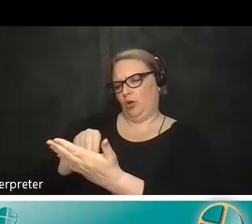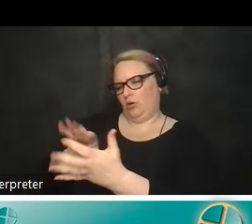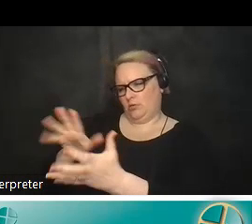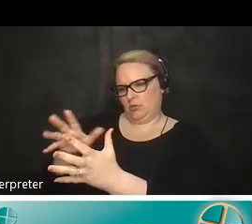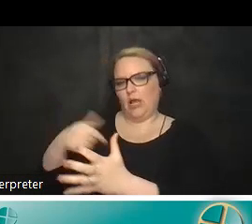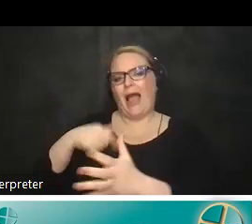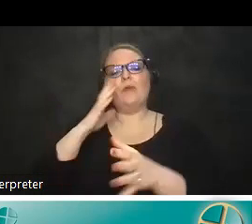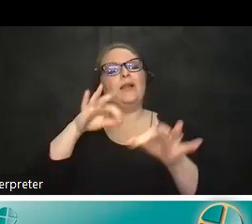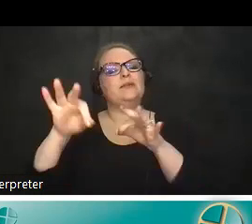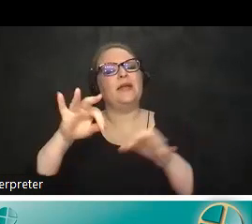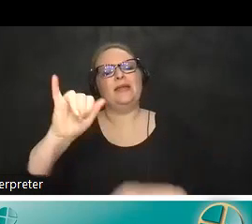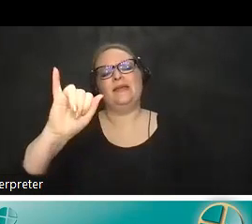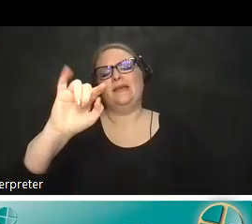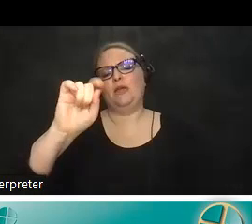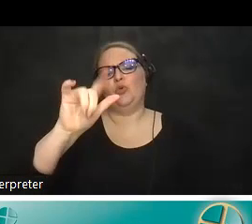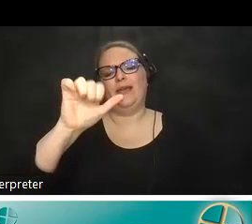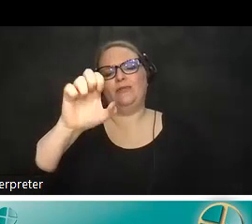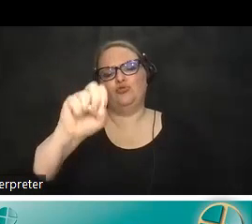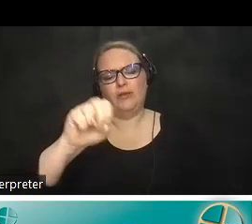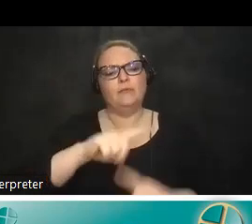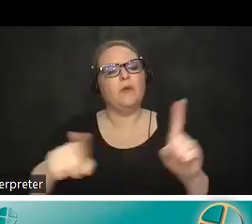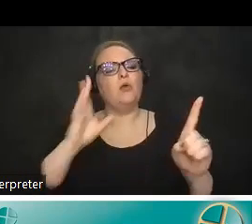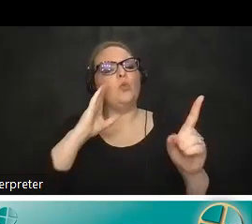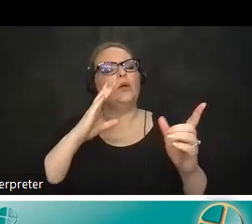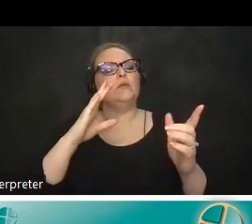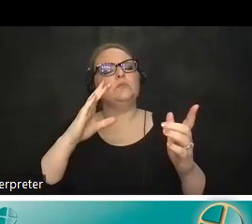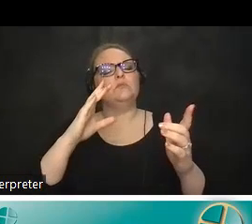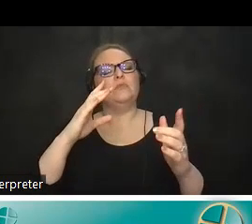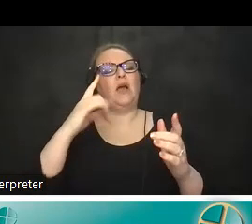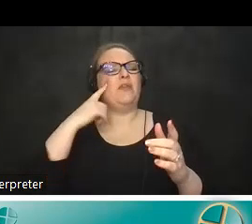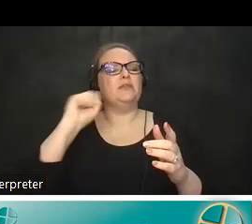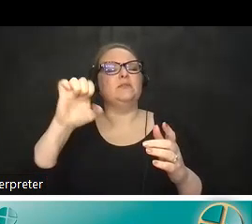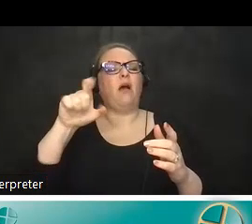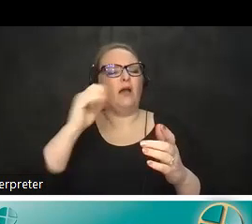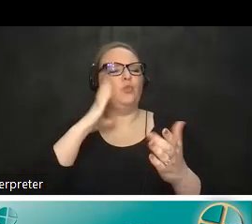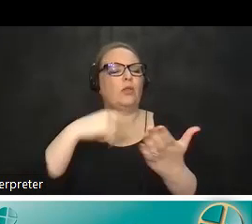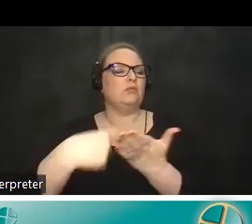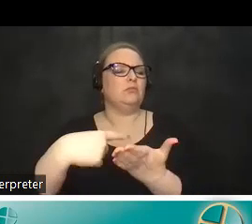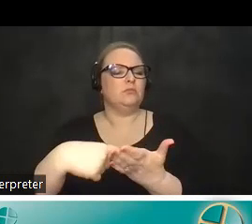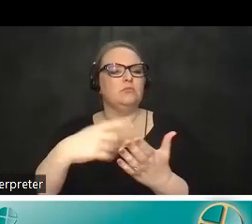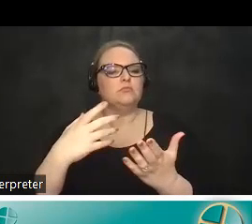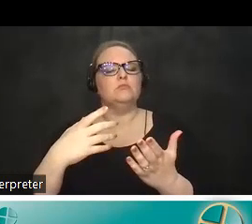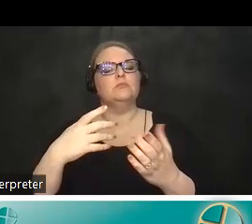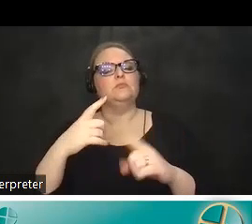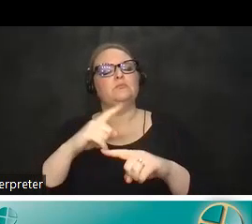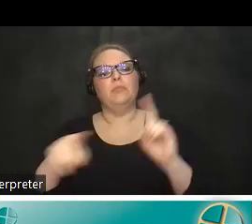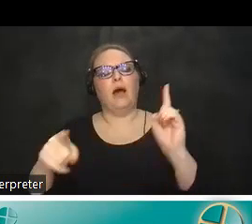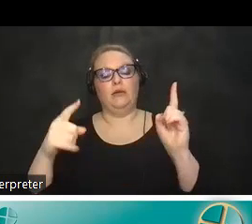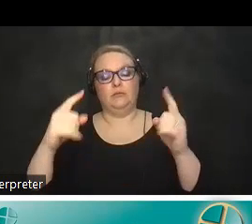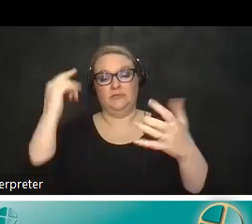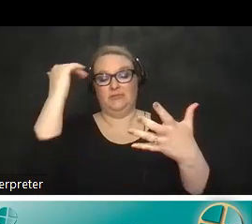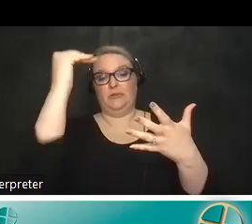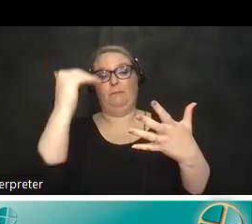iterations but i think a lot of that will be covered with scott um and it's just basically going through the steps to